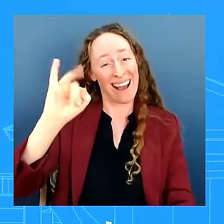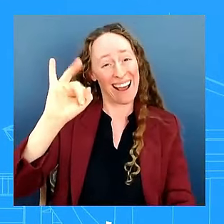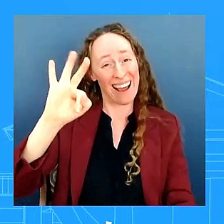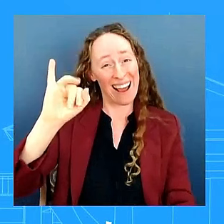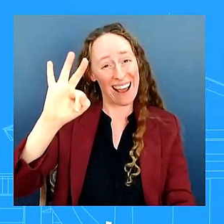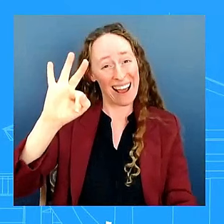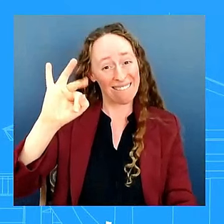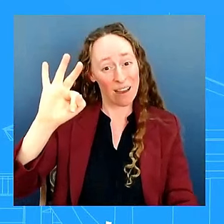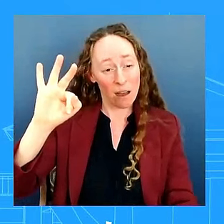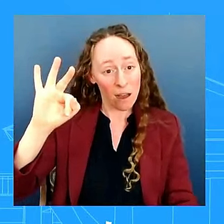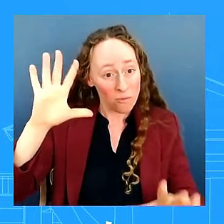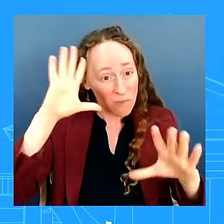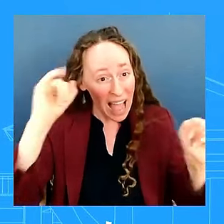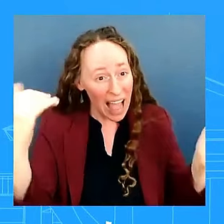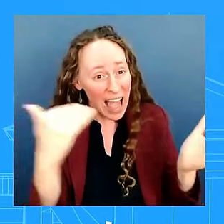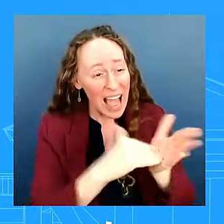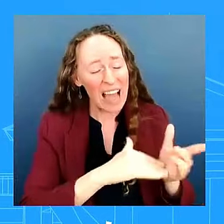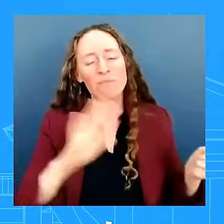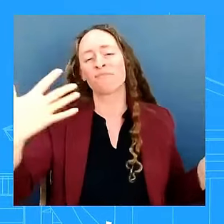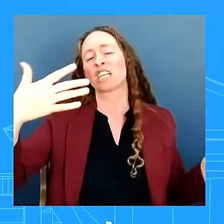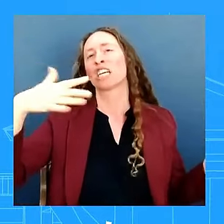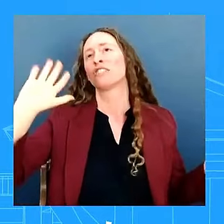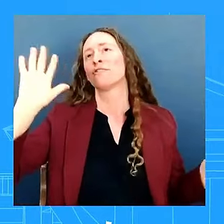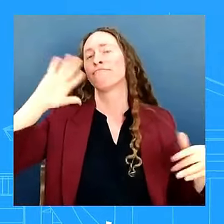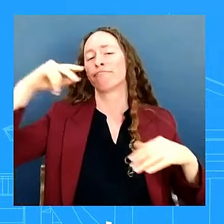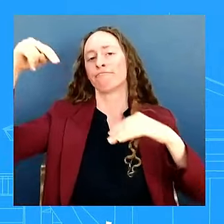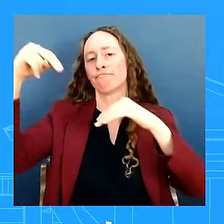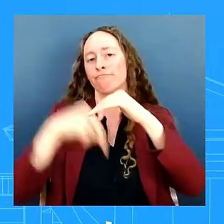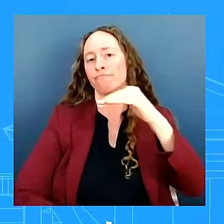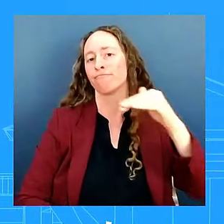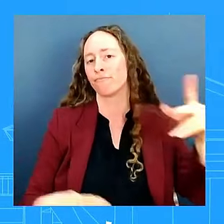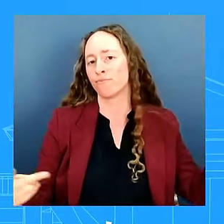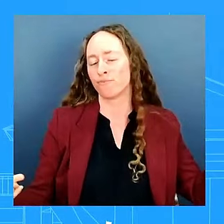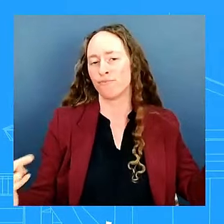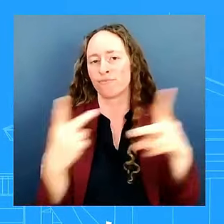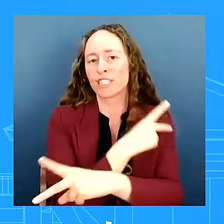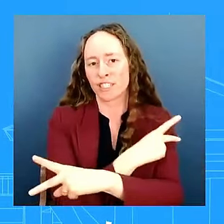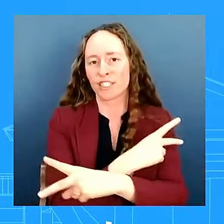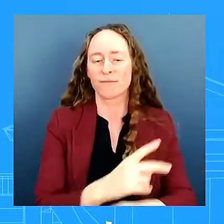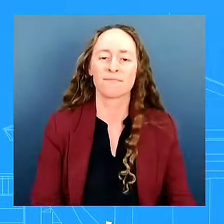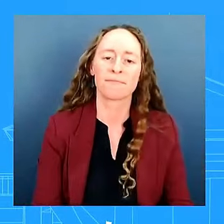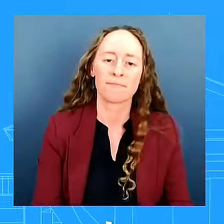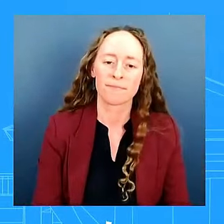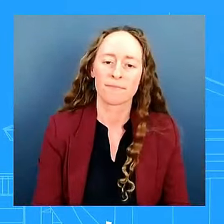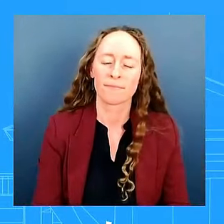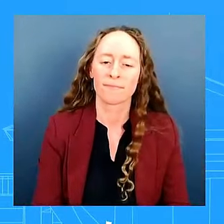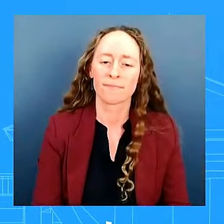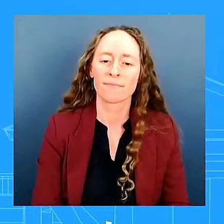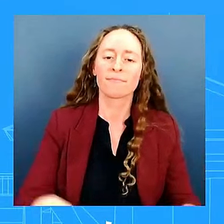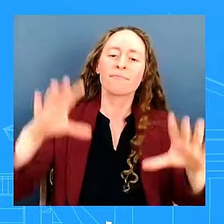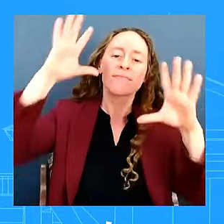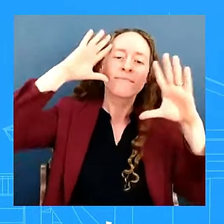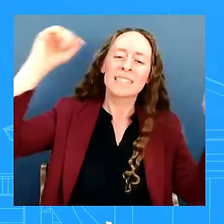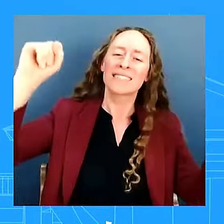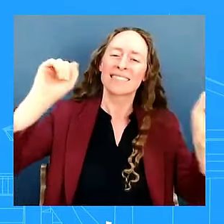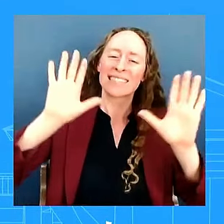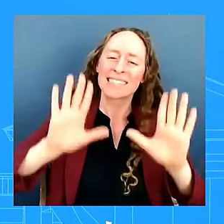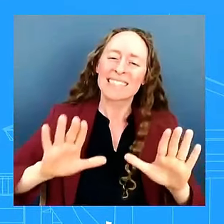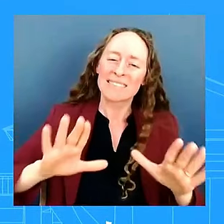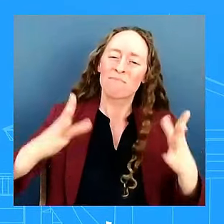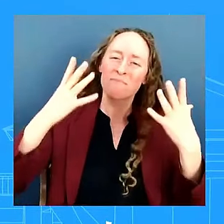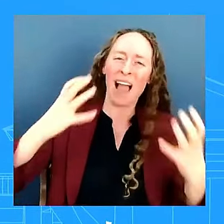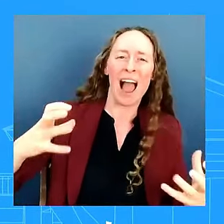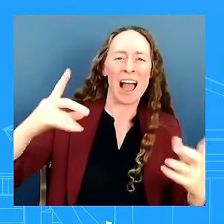your question that's what it would do cutting spending on special interests that's what he wants to do republicans want to